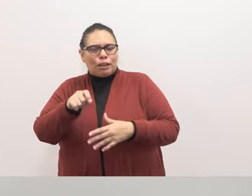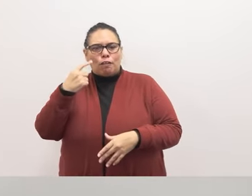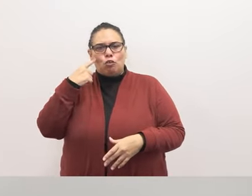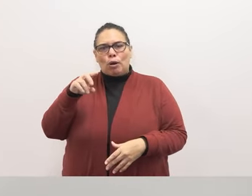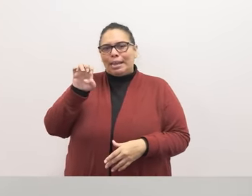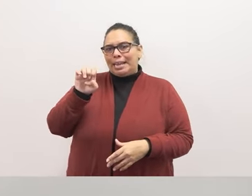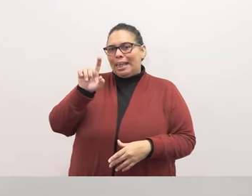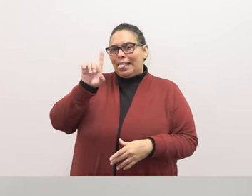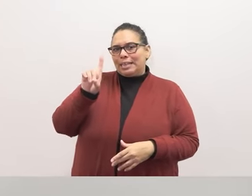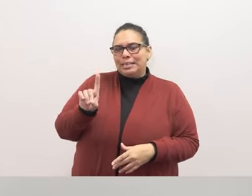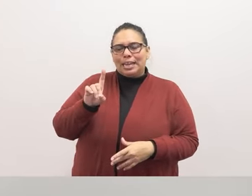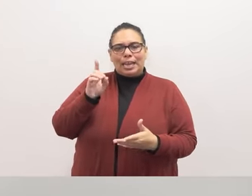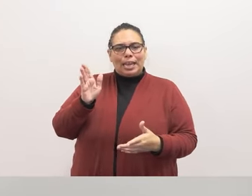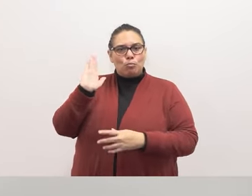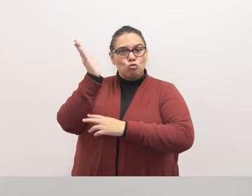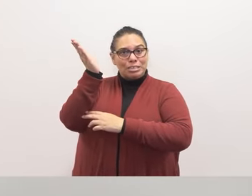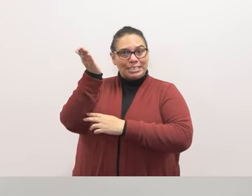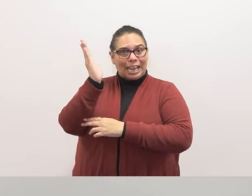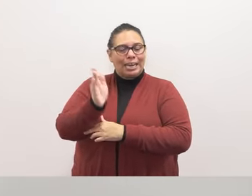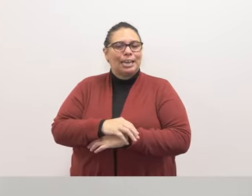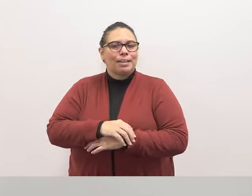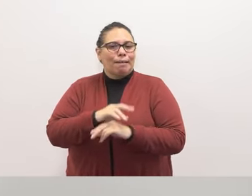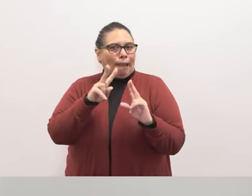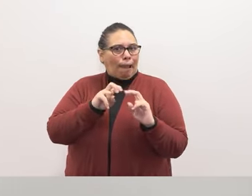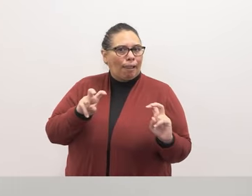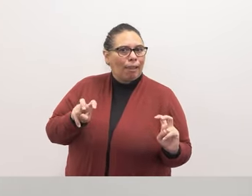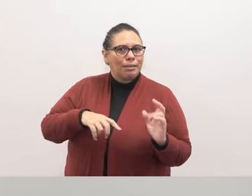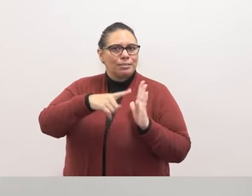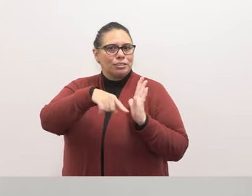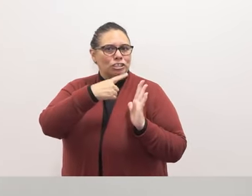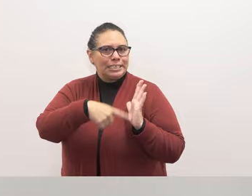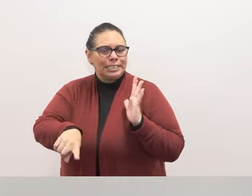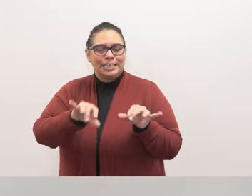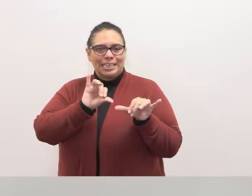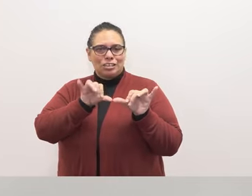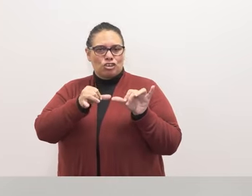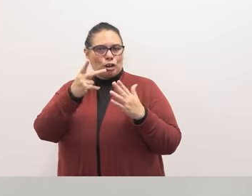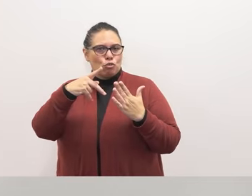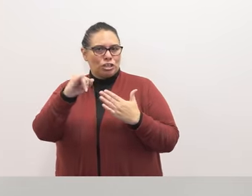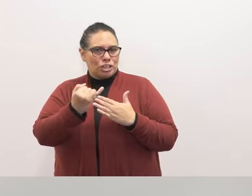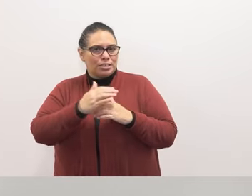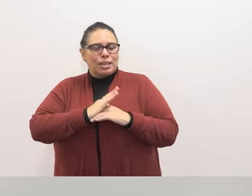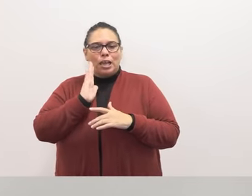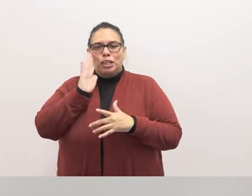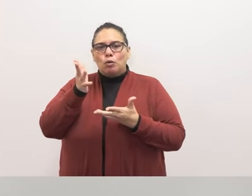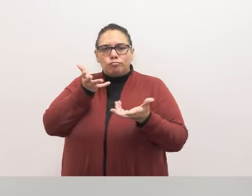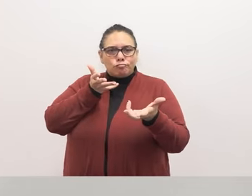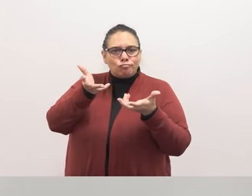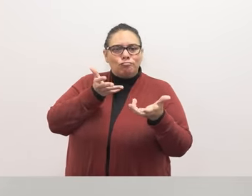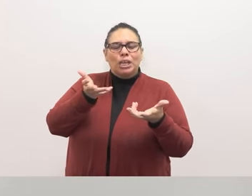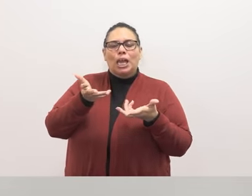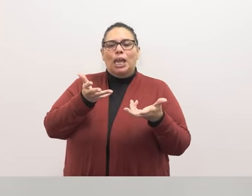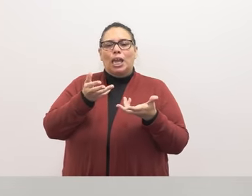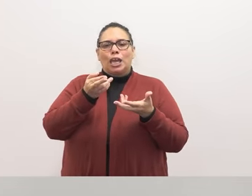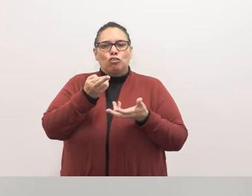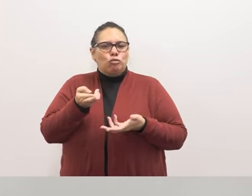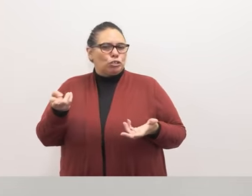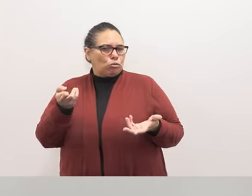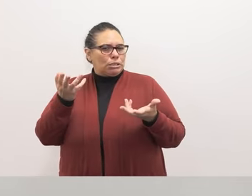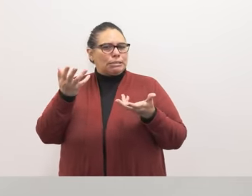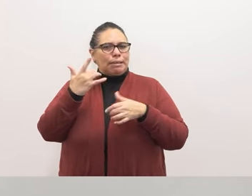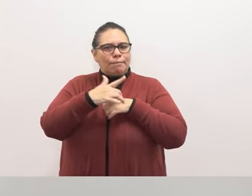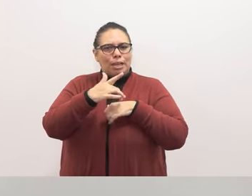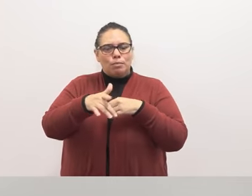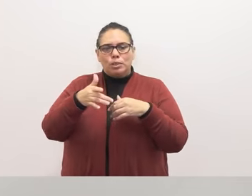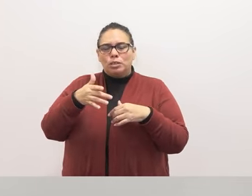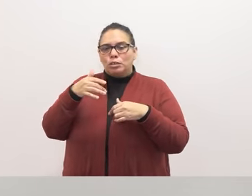presenting and analyzing and critiquing the engineering projects. They will leverage the resources that are available through